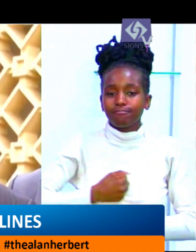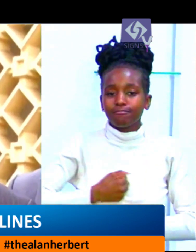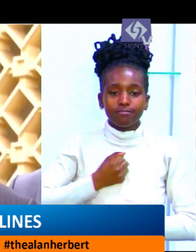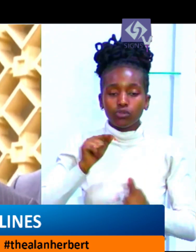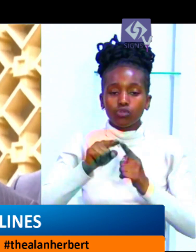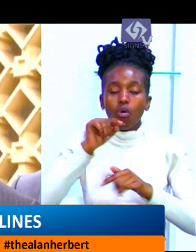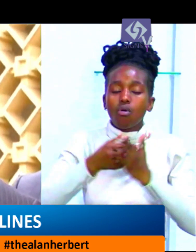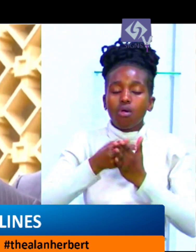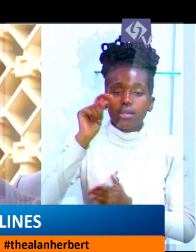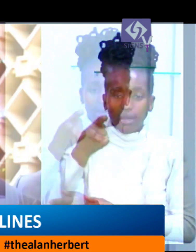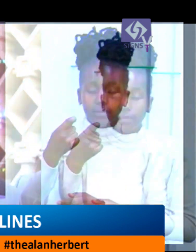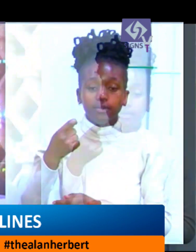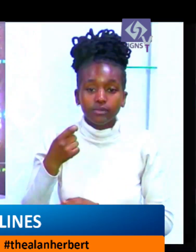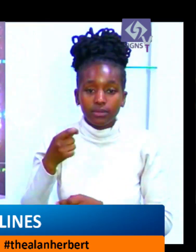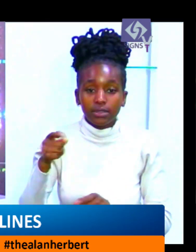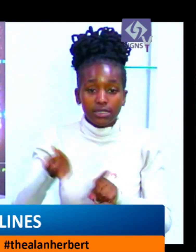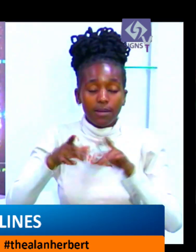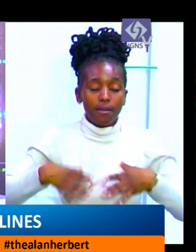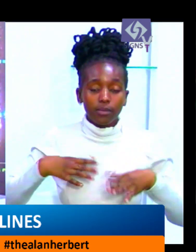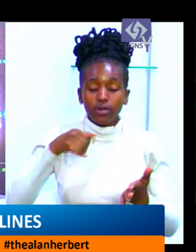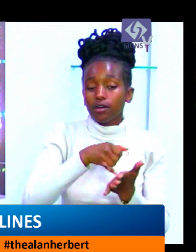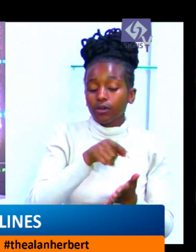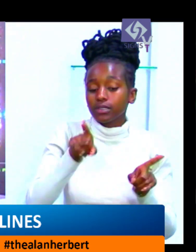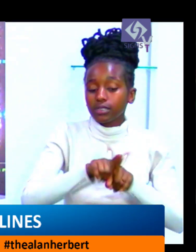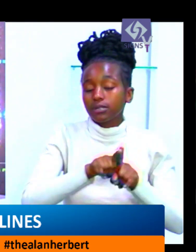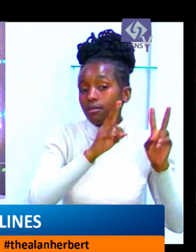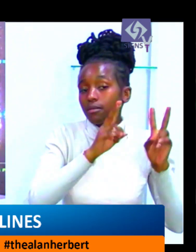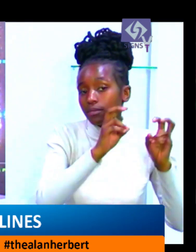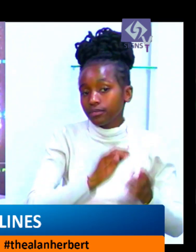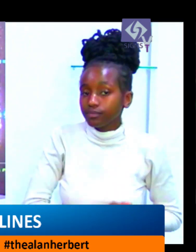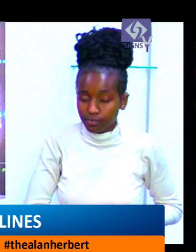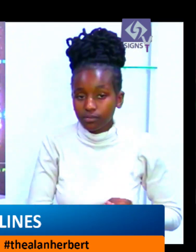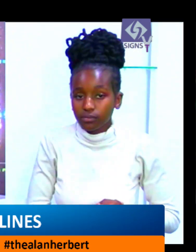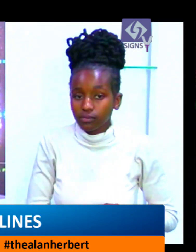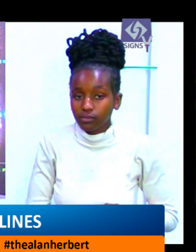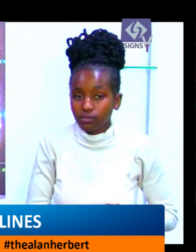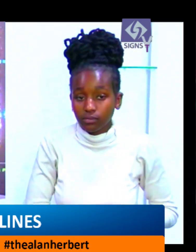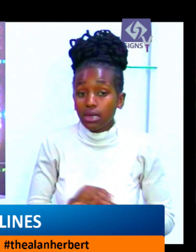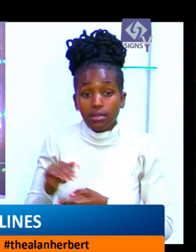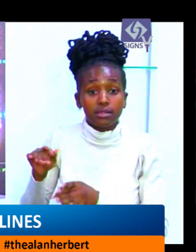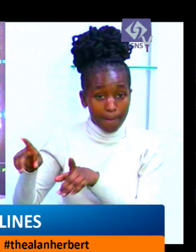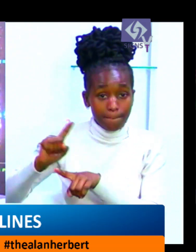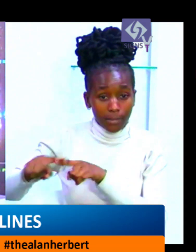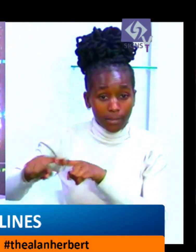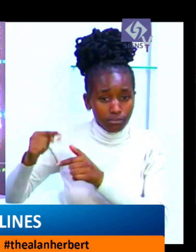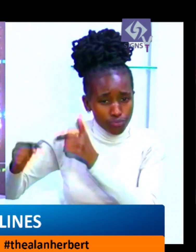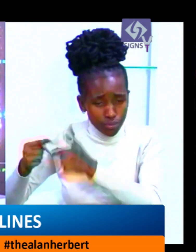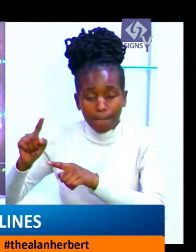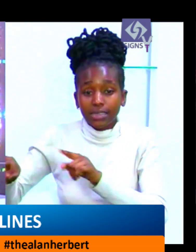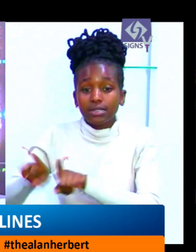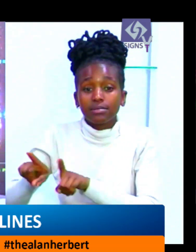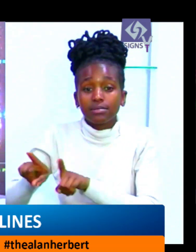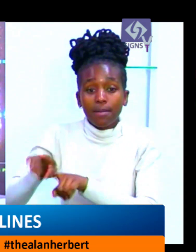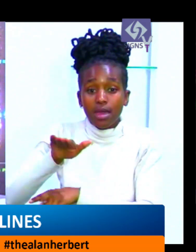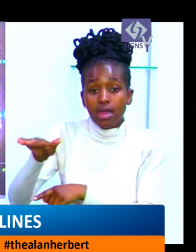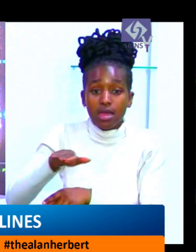that the President of the Republic of Kenya must apologize to the Kenyans and all businessmen who are doing their